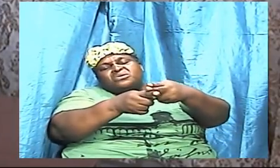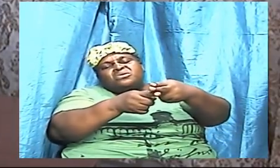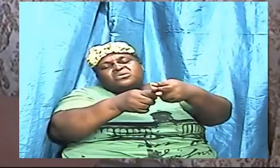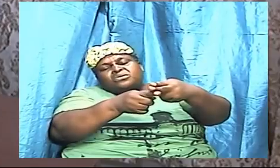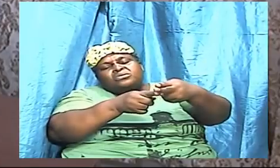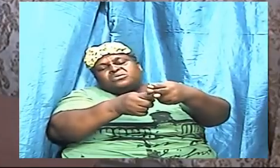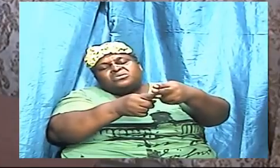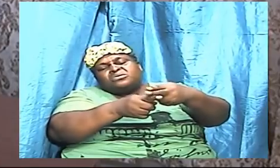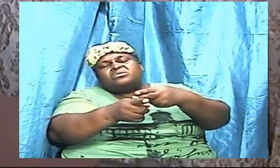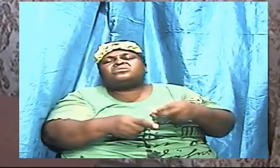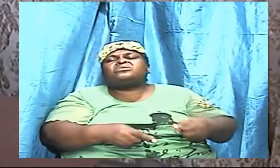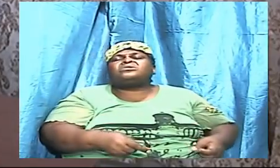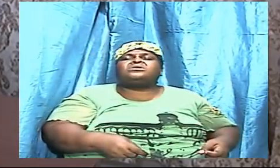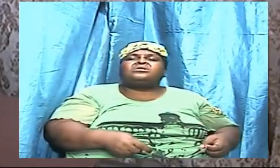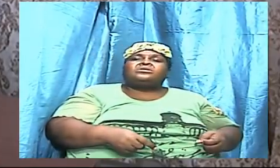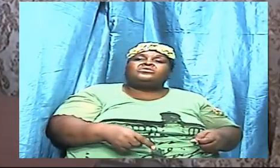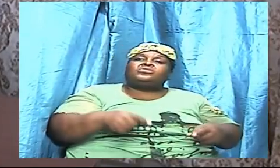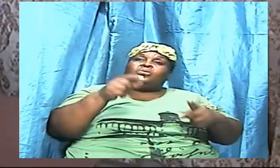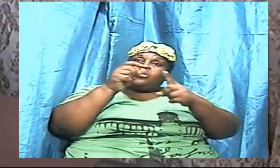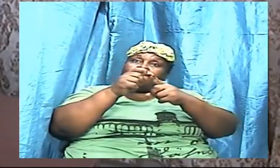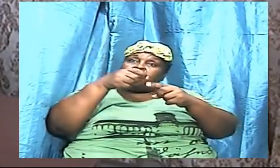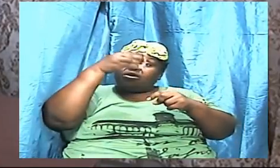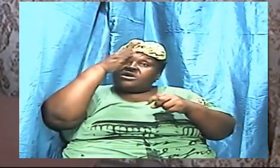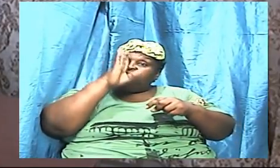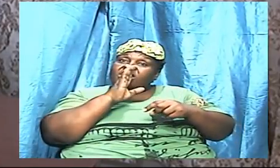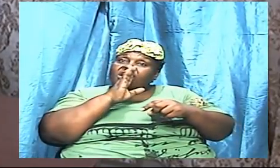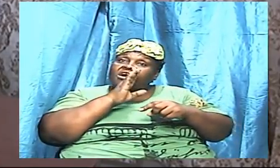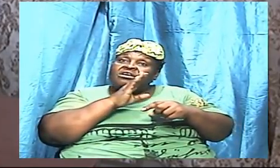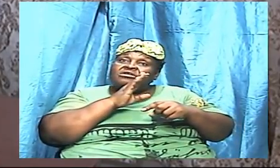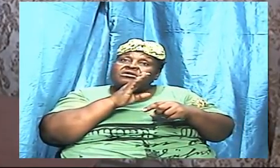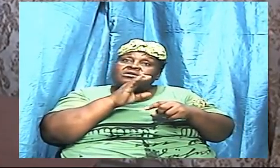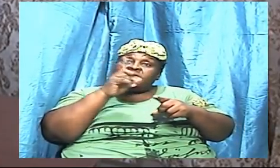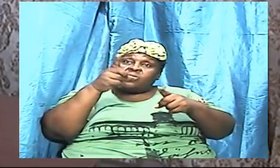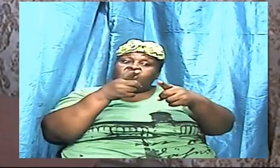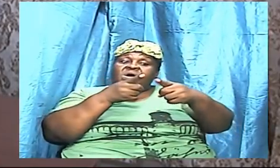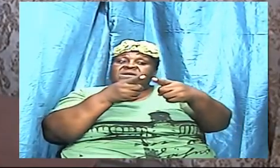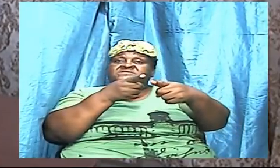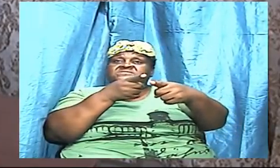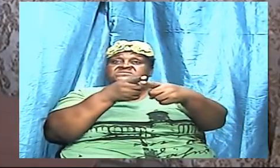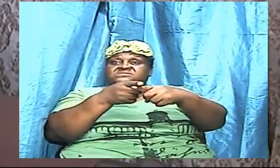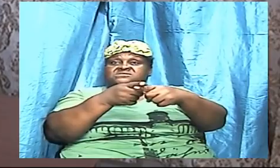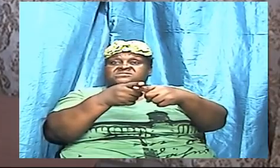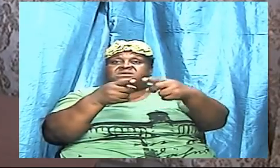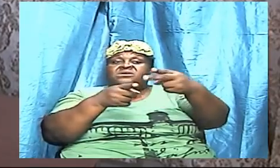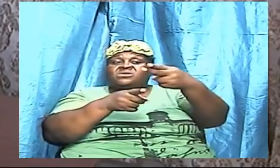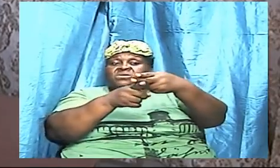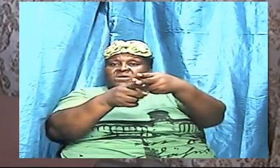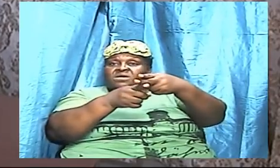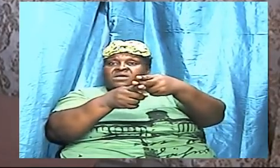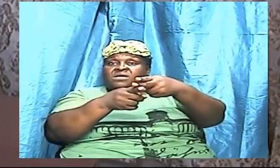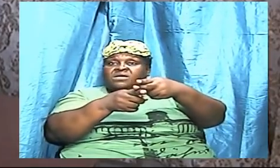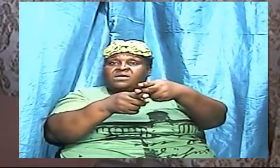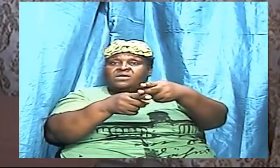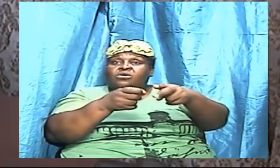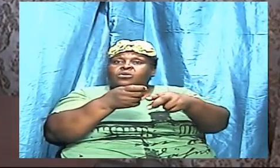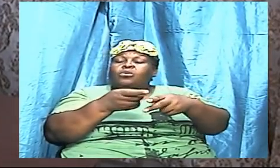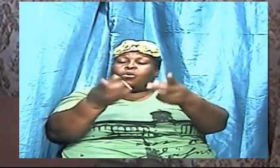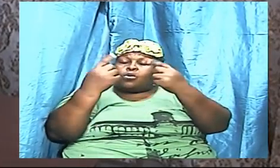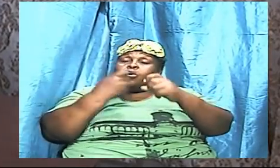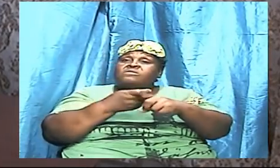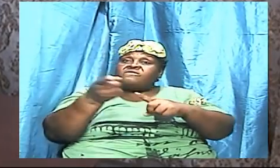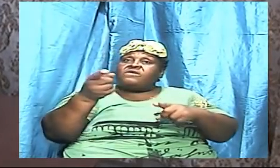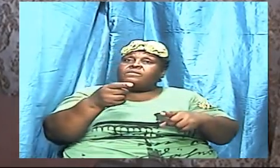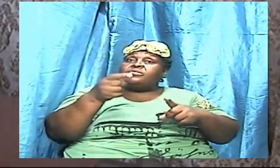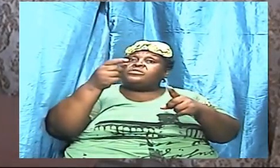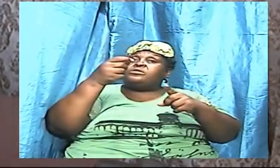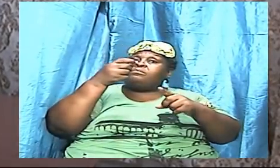because it comes from the mouth of god and the mouth of man everything that is in this